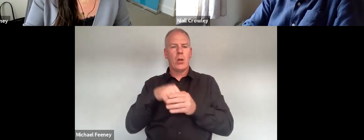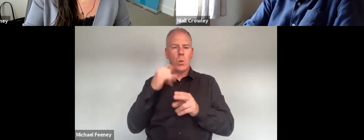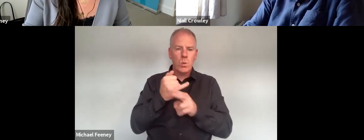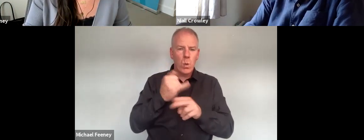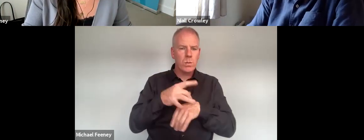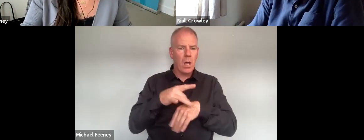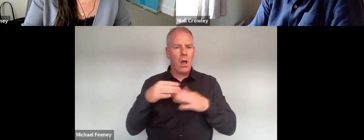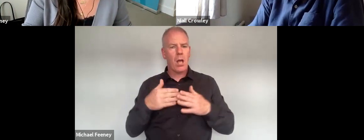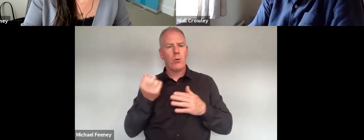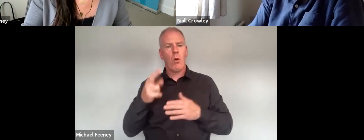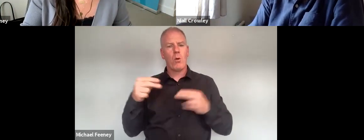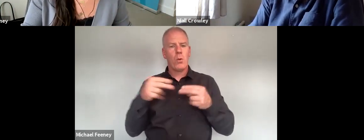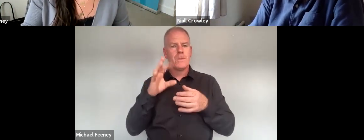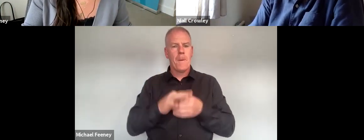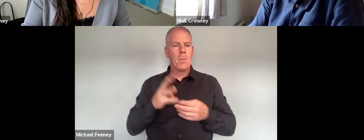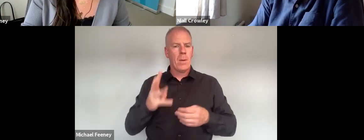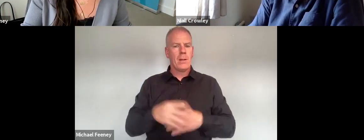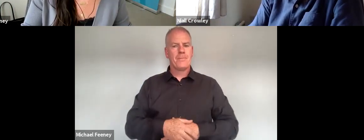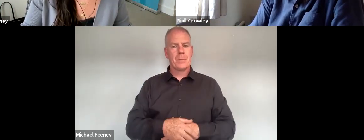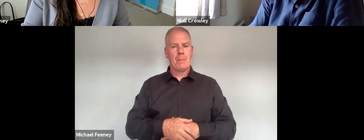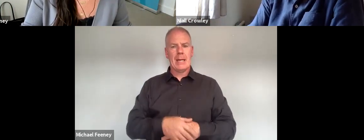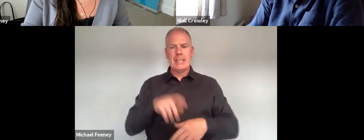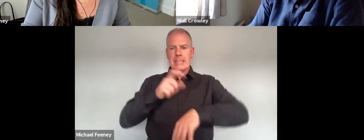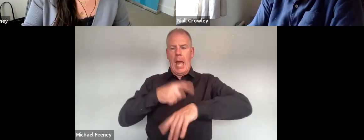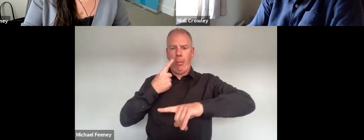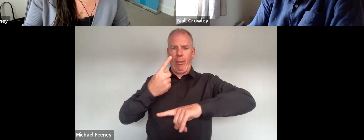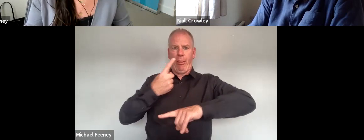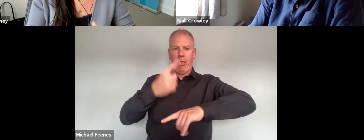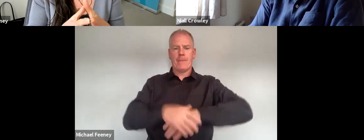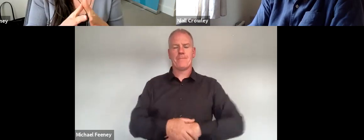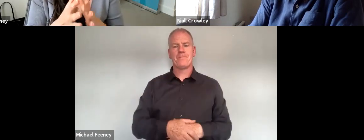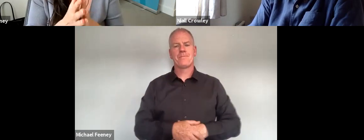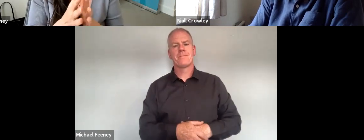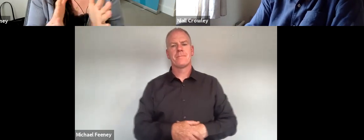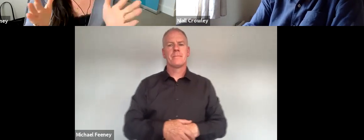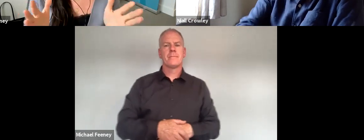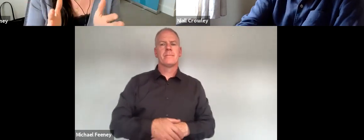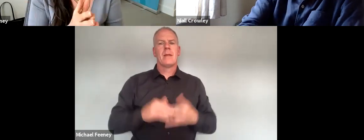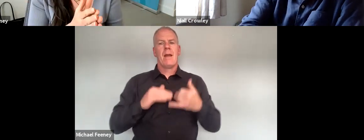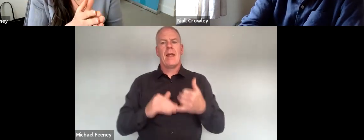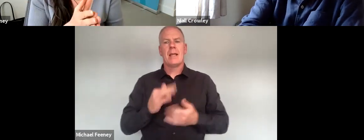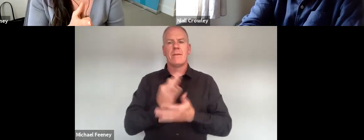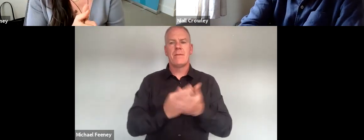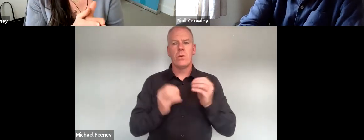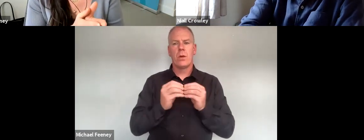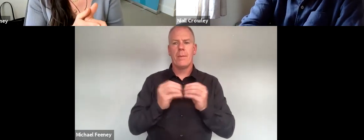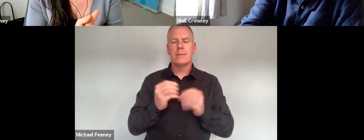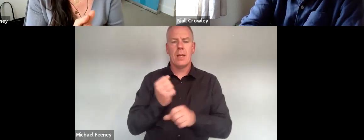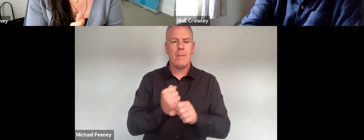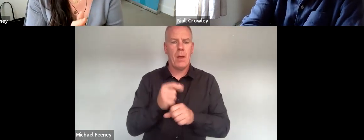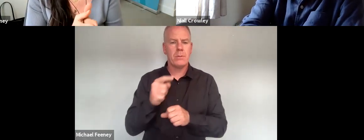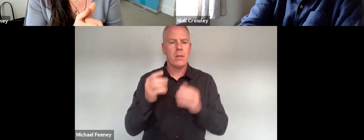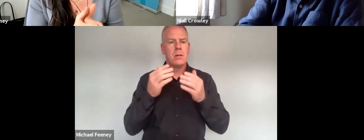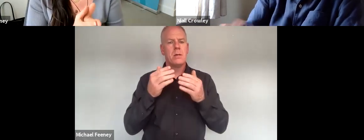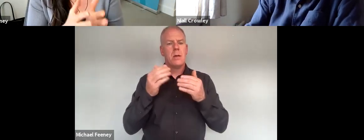and nursing homes and so on so I'm running up against time so I just want to make a final few comments around the